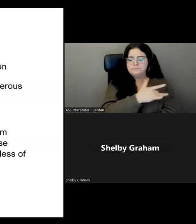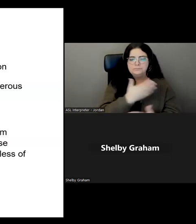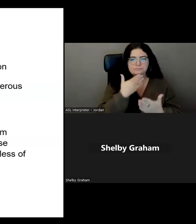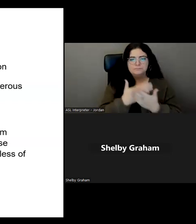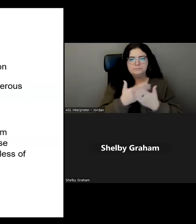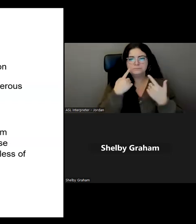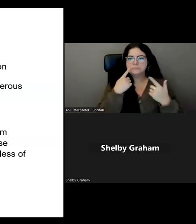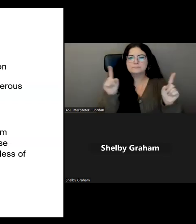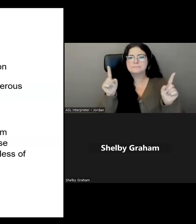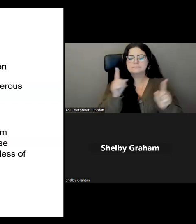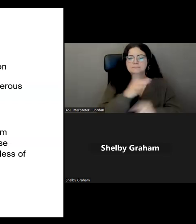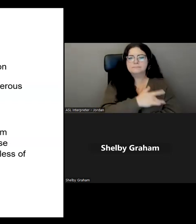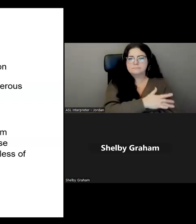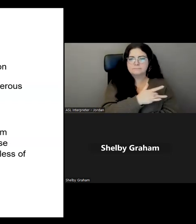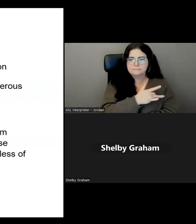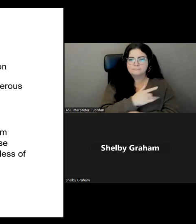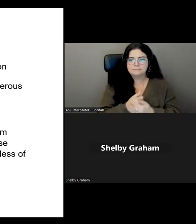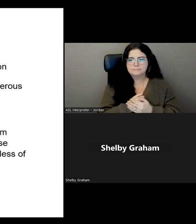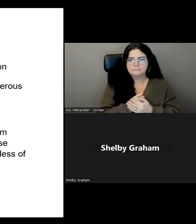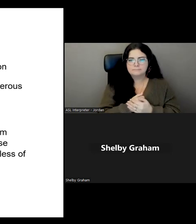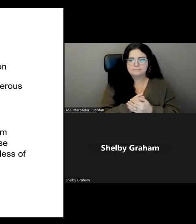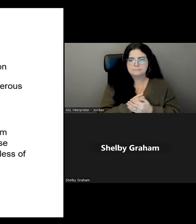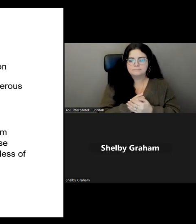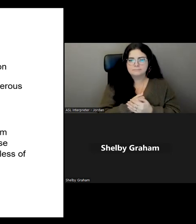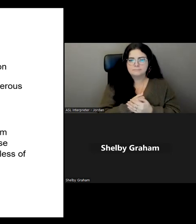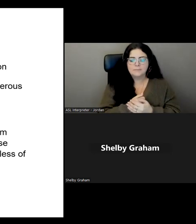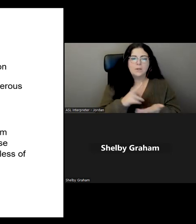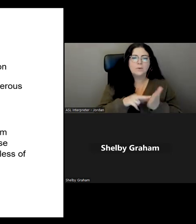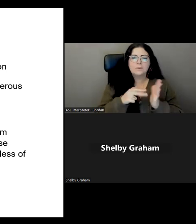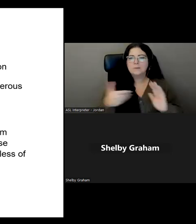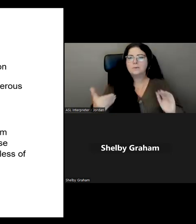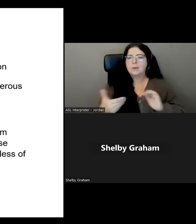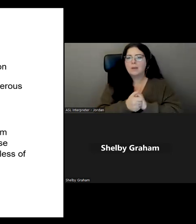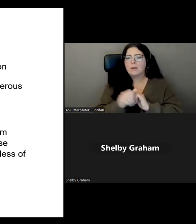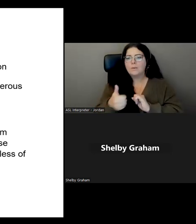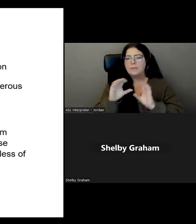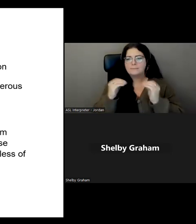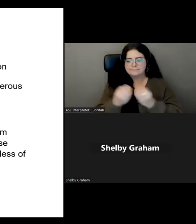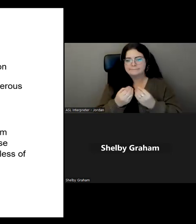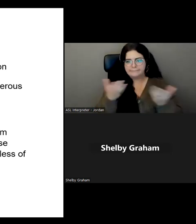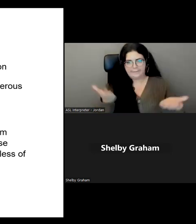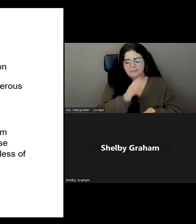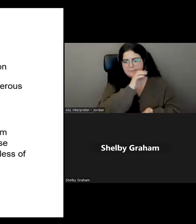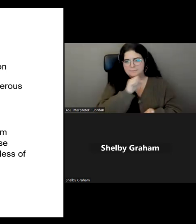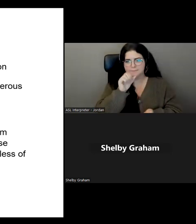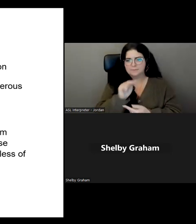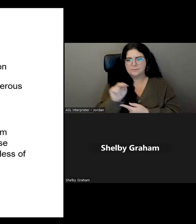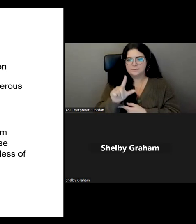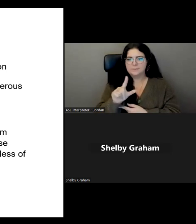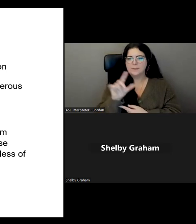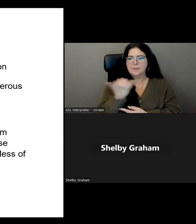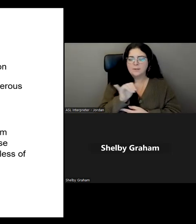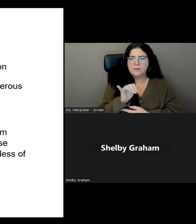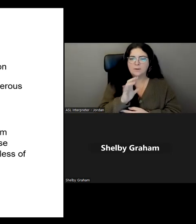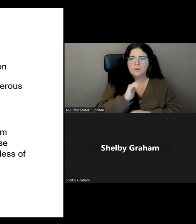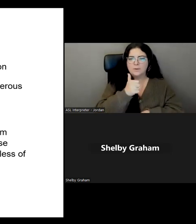So a lot of times we're collaborating with other organizations such as Seniors to Know. And then other times we're actually creating our